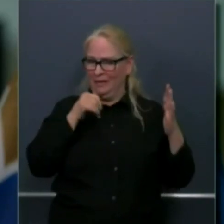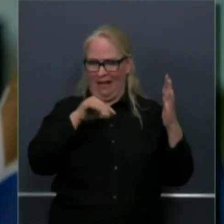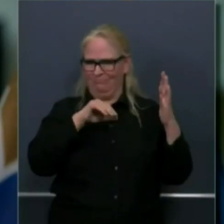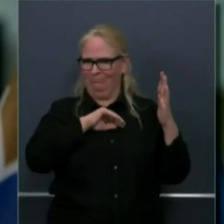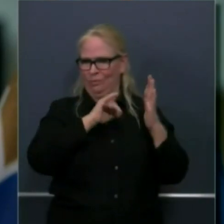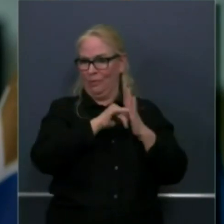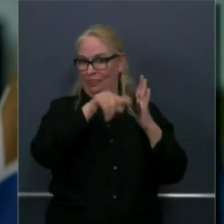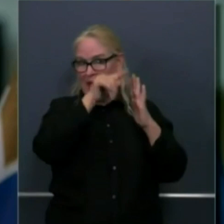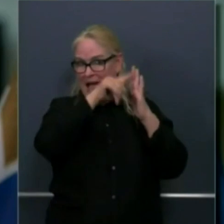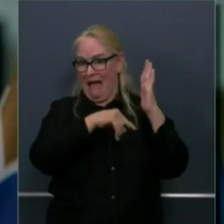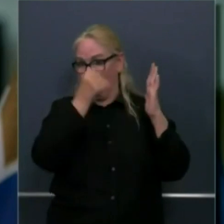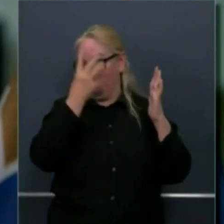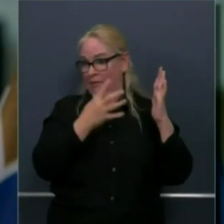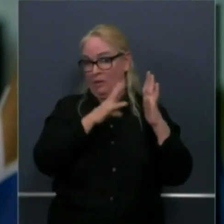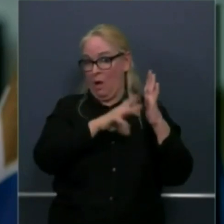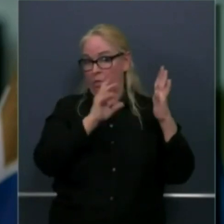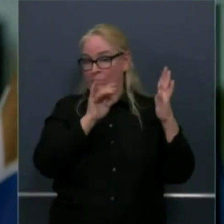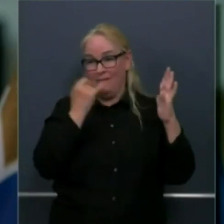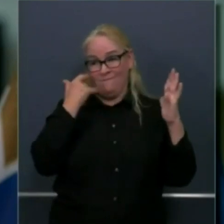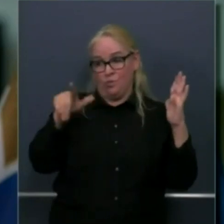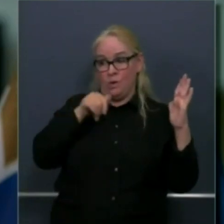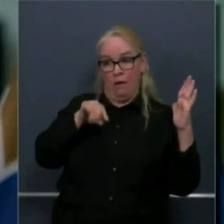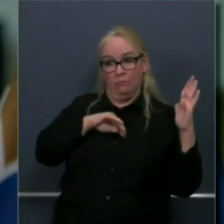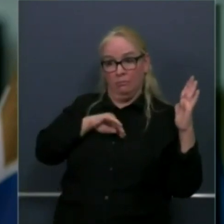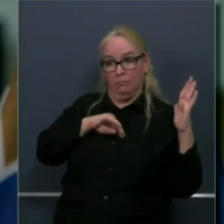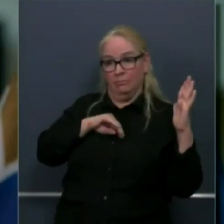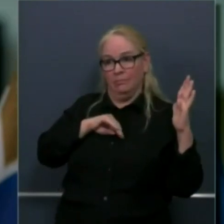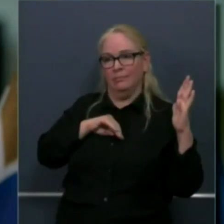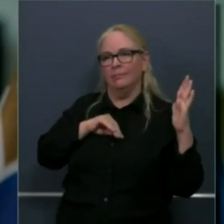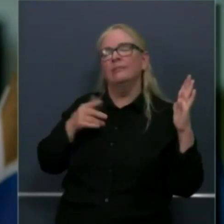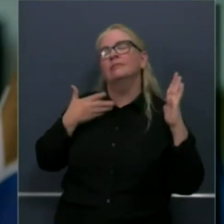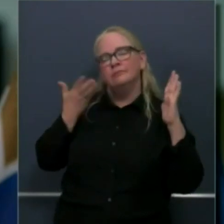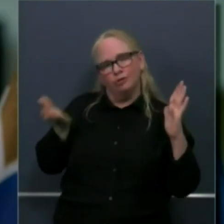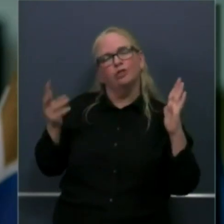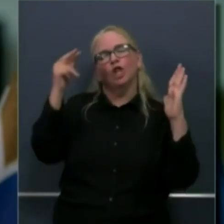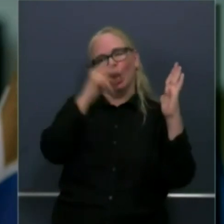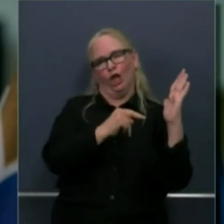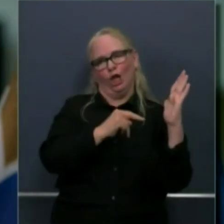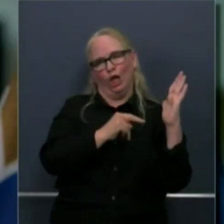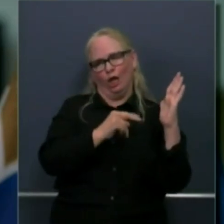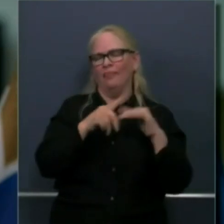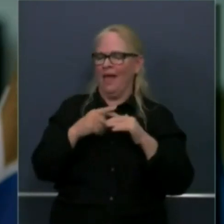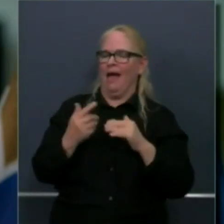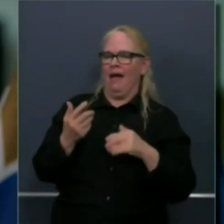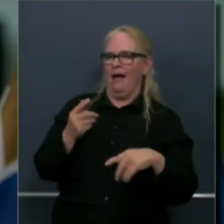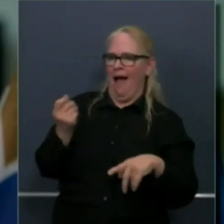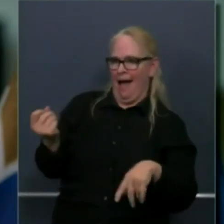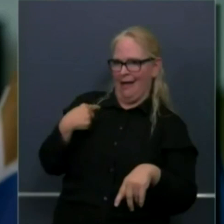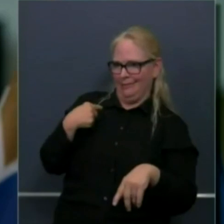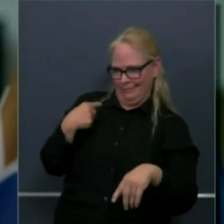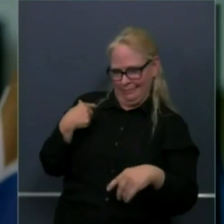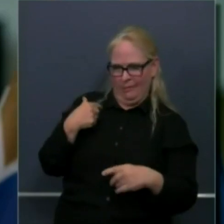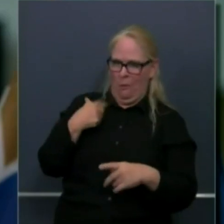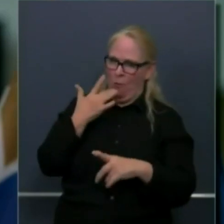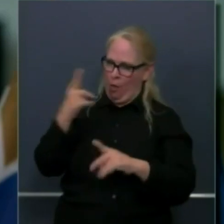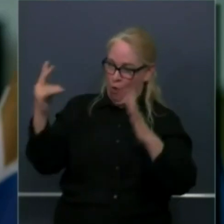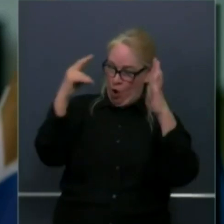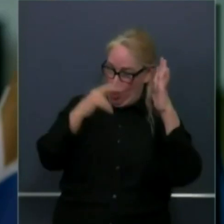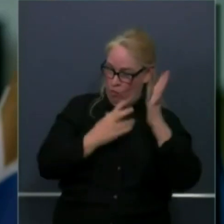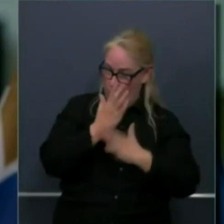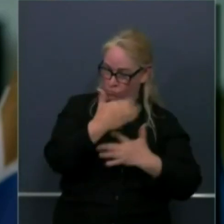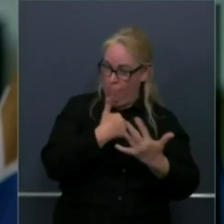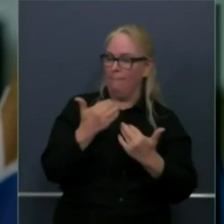.gov website to quantify that even further. But we've I think last week, Dr. Angel and Galley were very